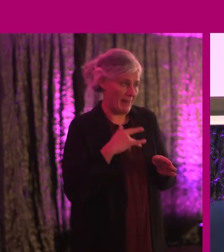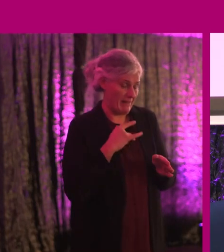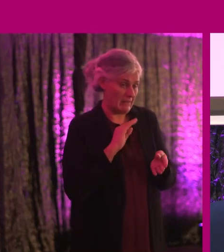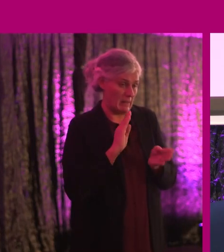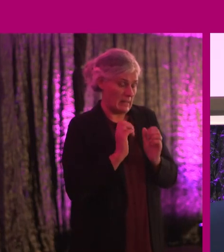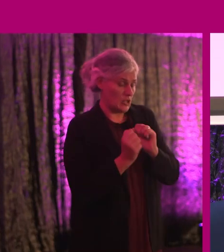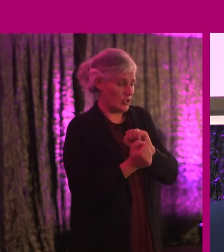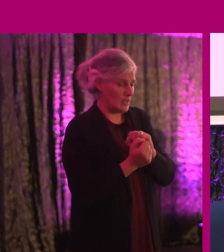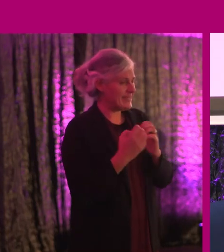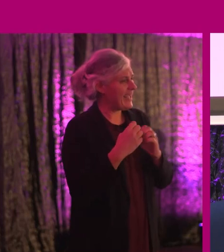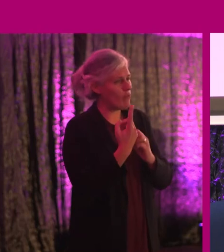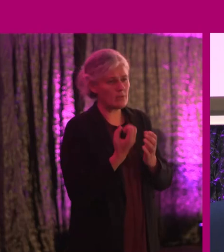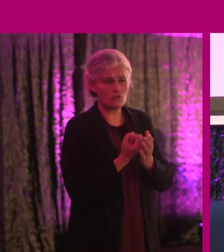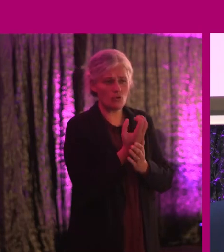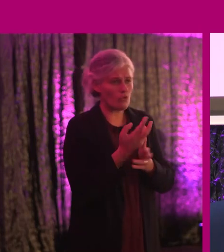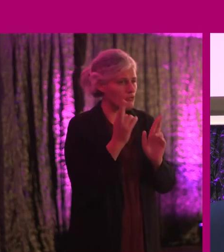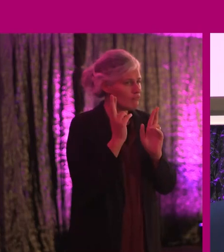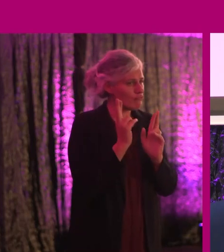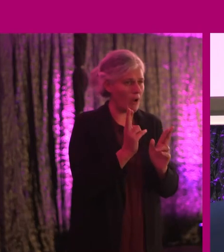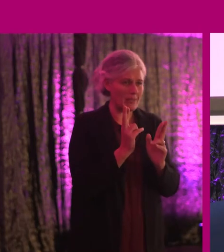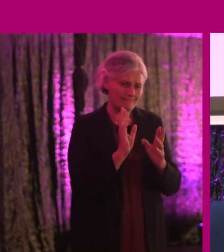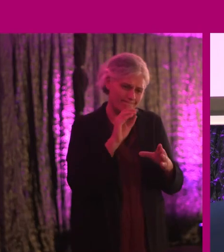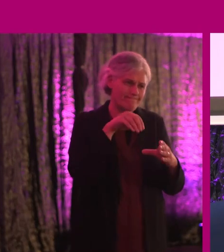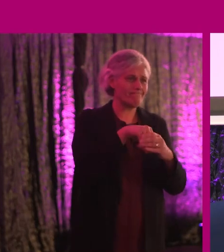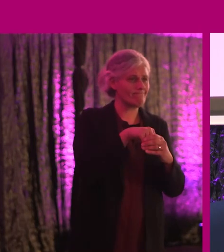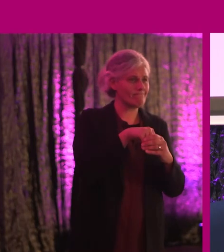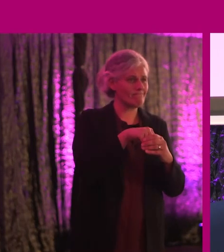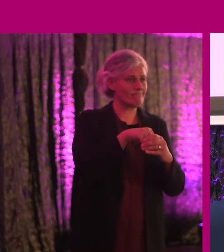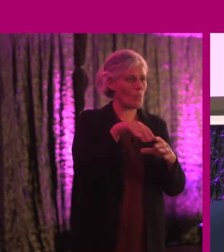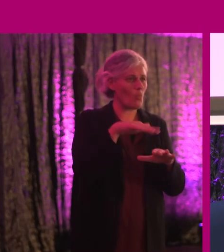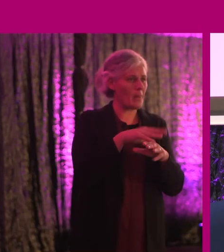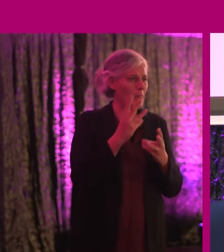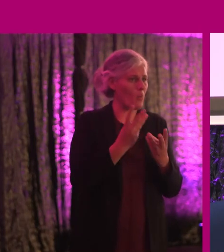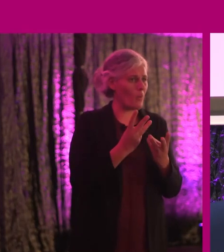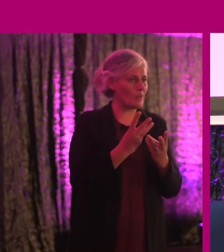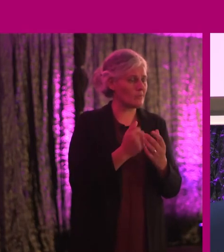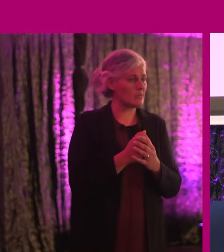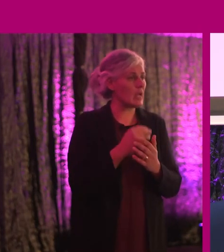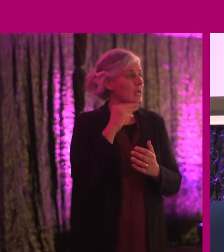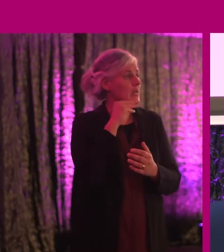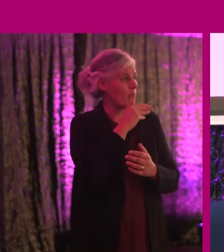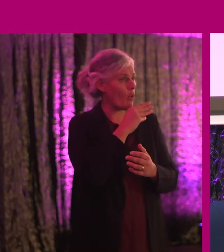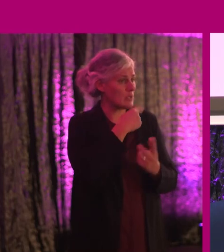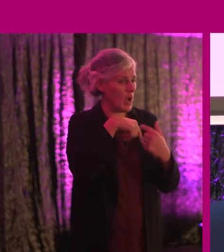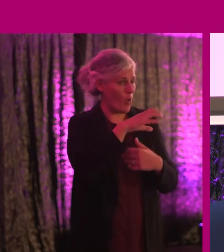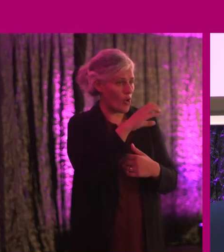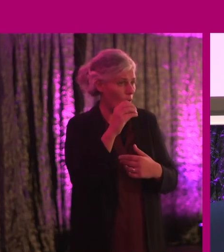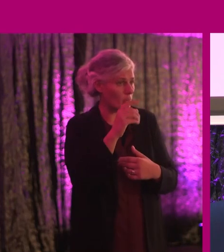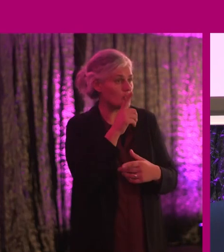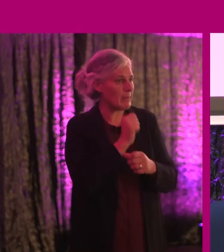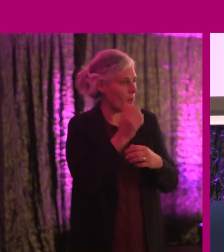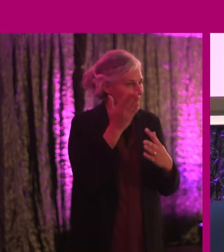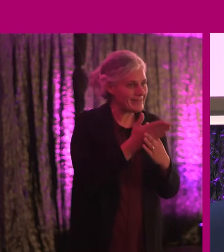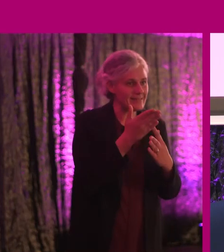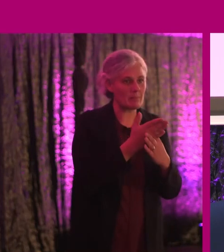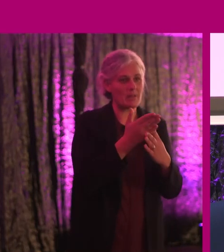Everybody has a story and everybody has the right to belong as they are. The most important thing we need to do in our companies. We talk about accessibility,